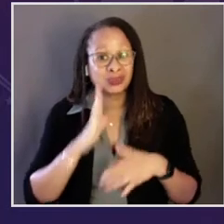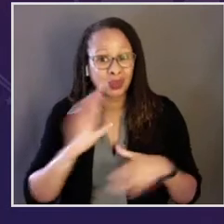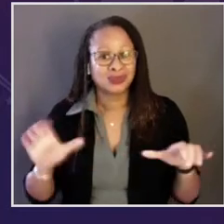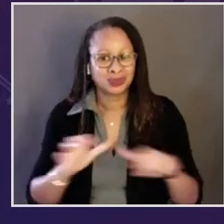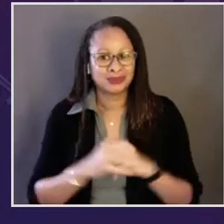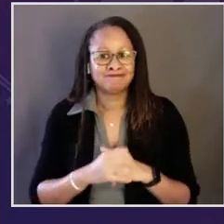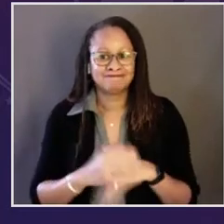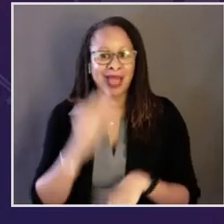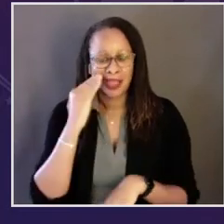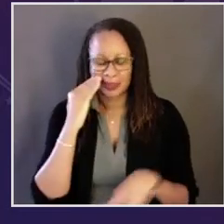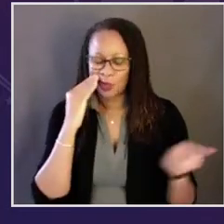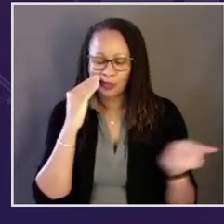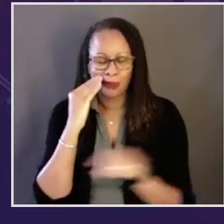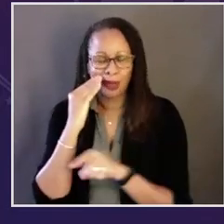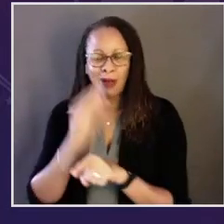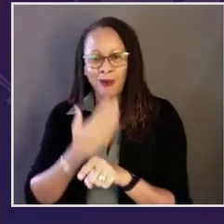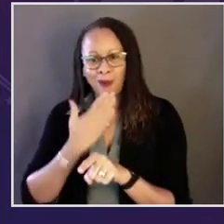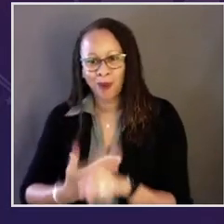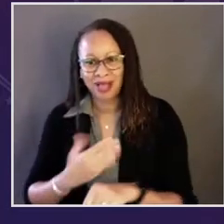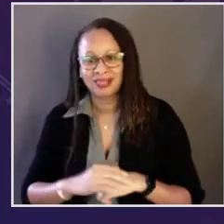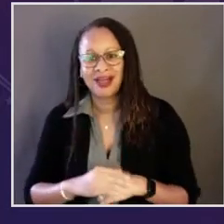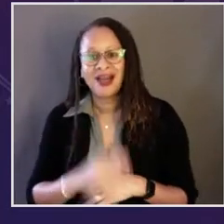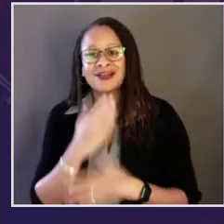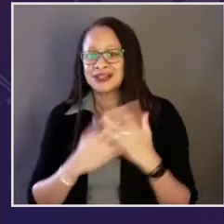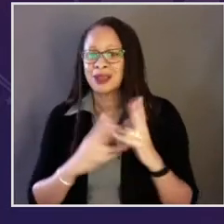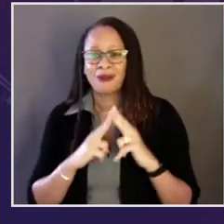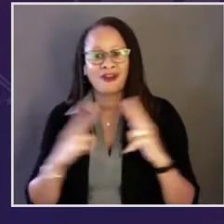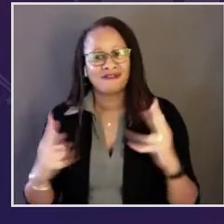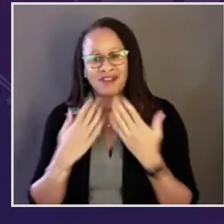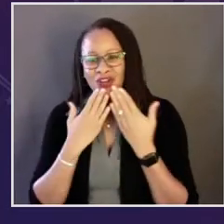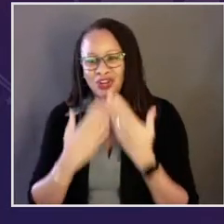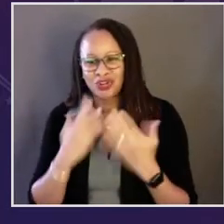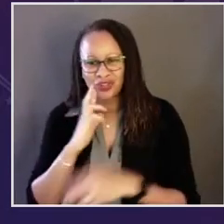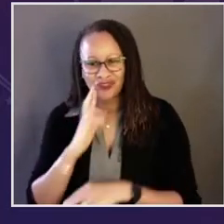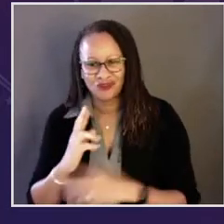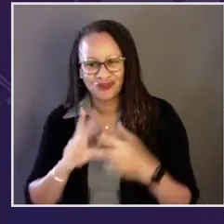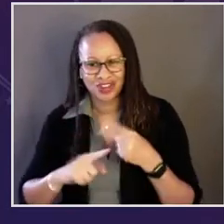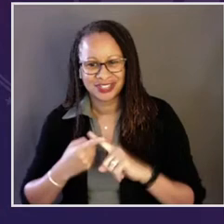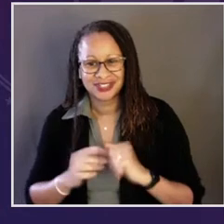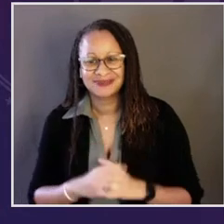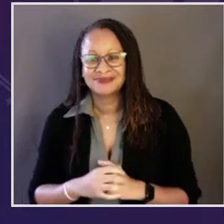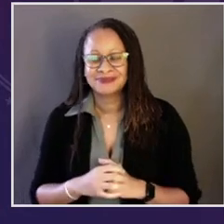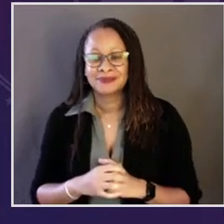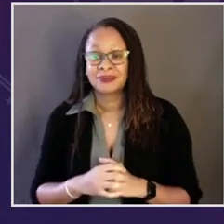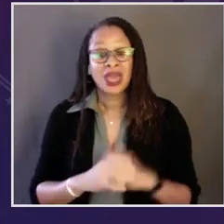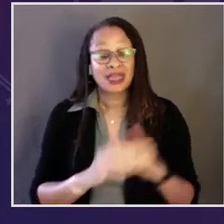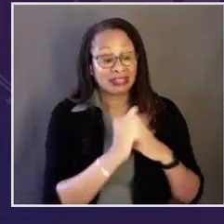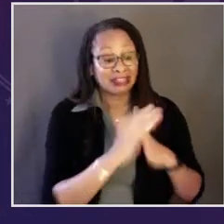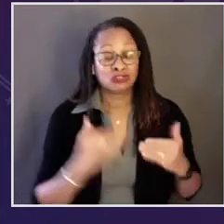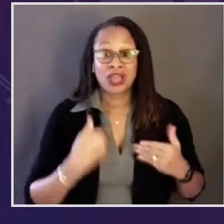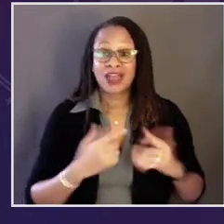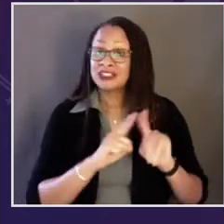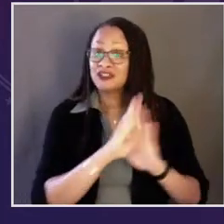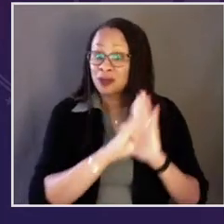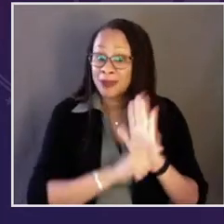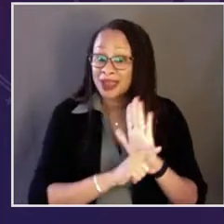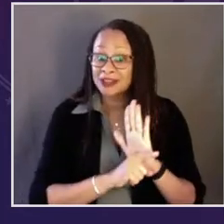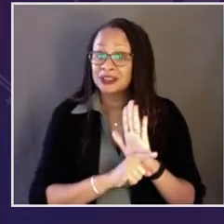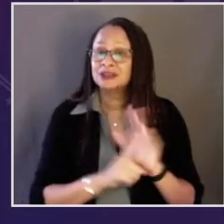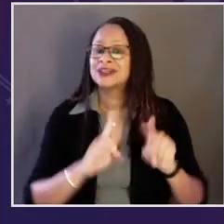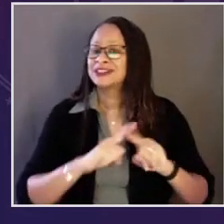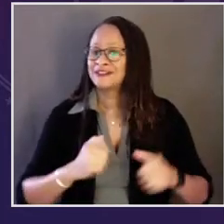what these remarkable Americans will do. I know them well, and some are very dear friends.